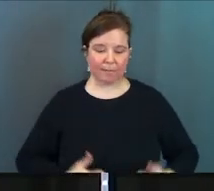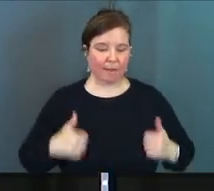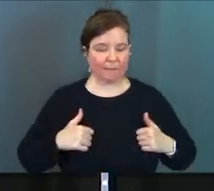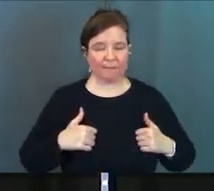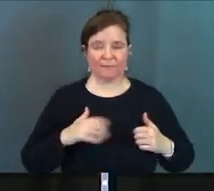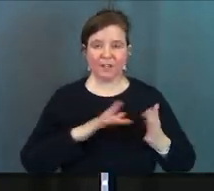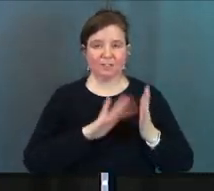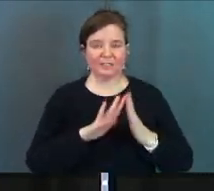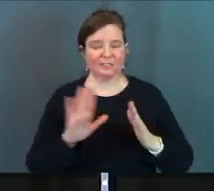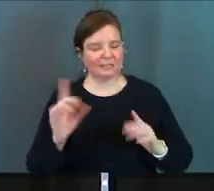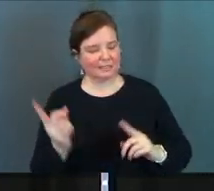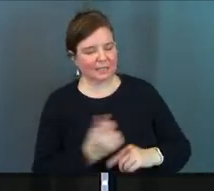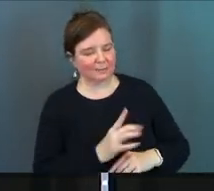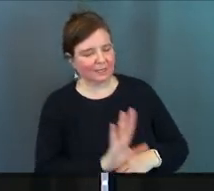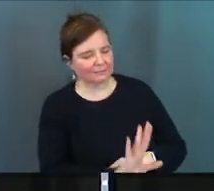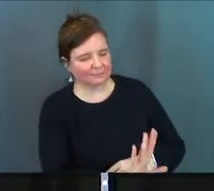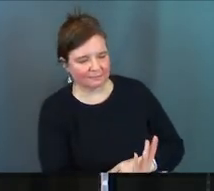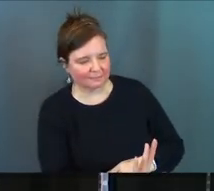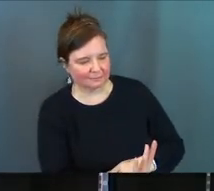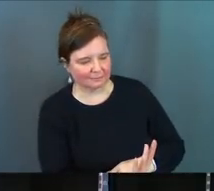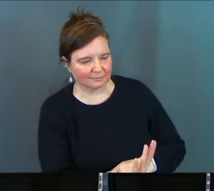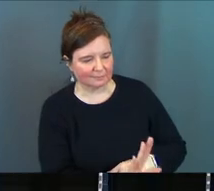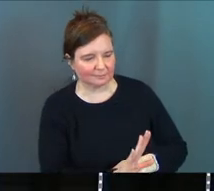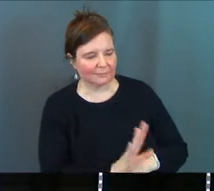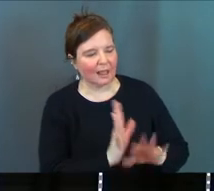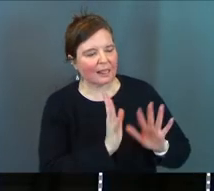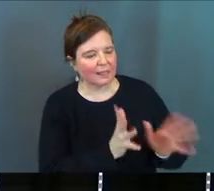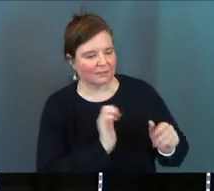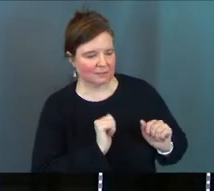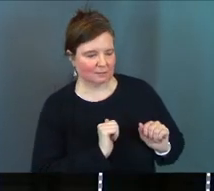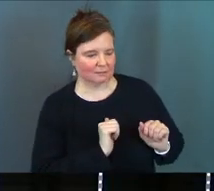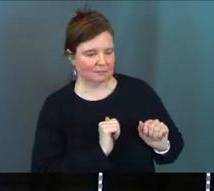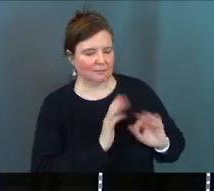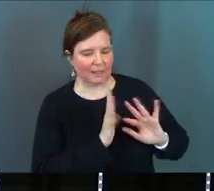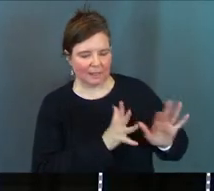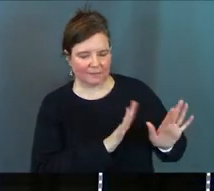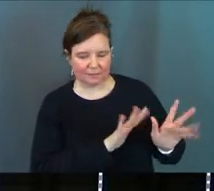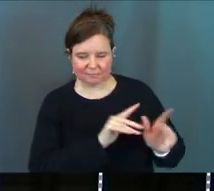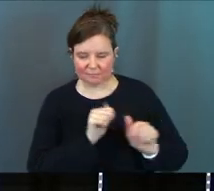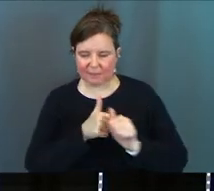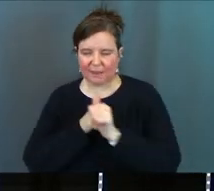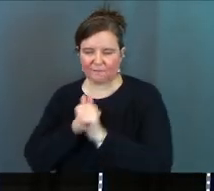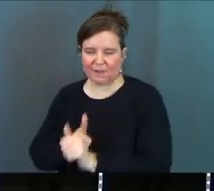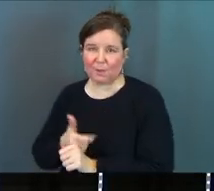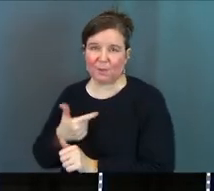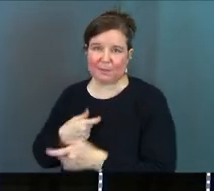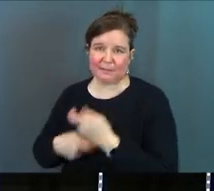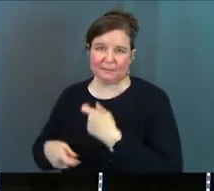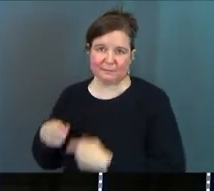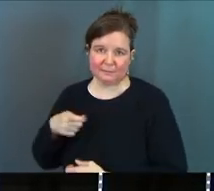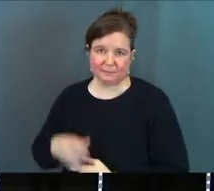life and Jesus comes and says leave it leave it and follow me